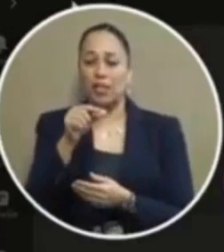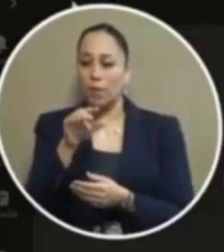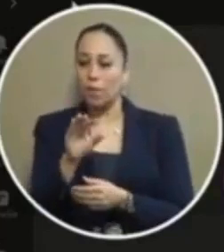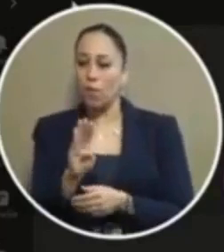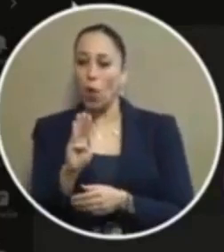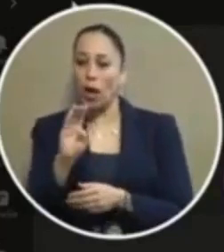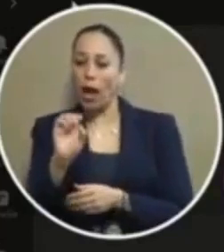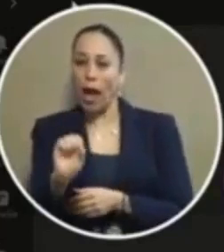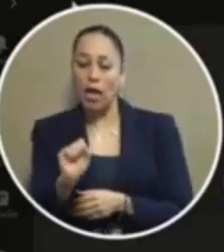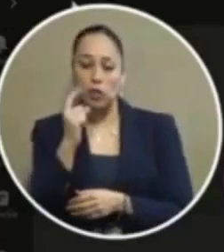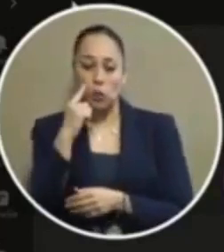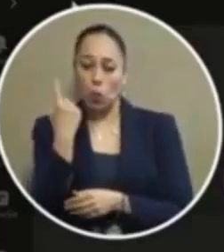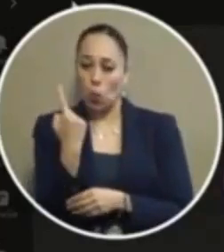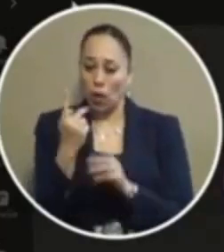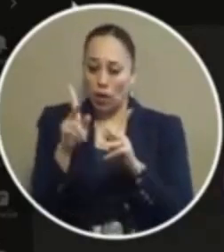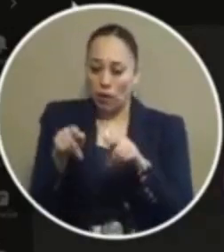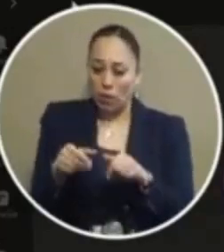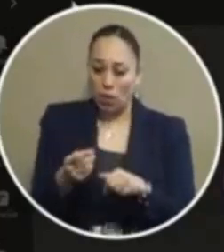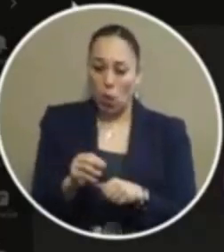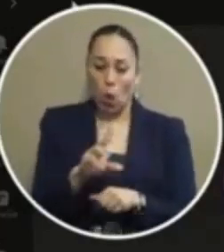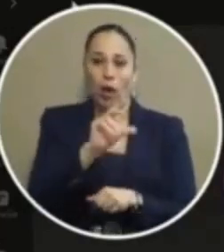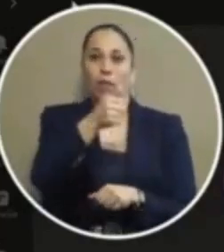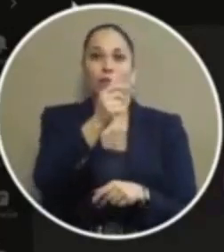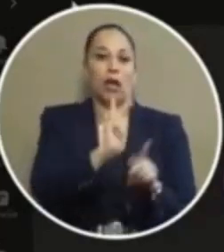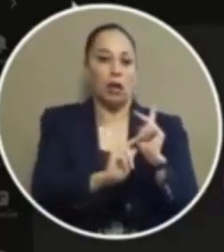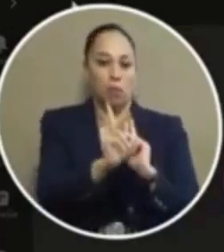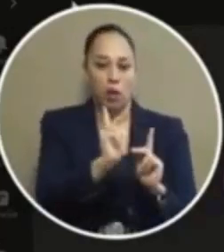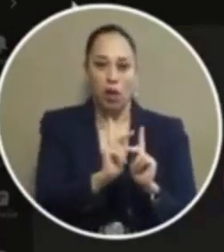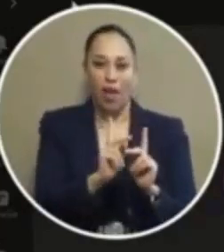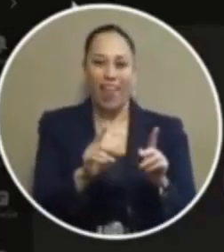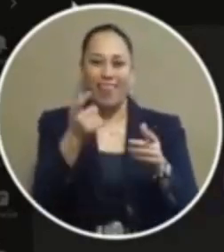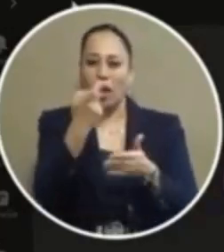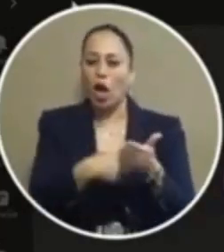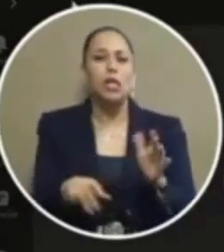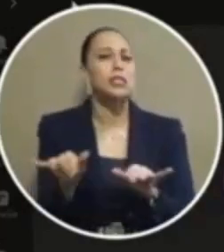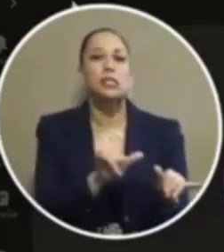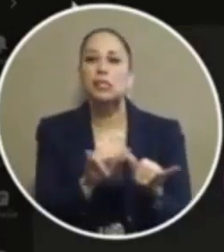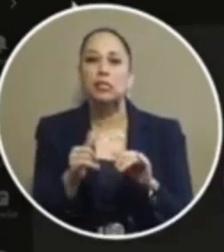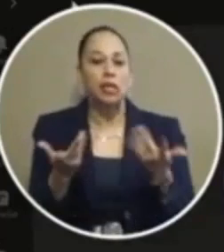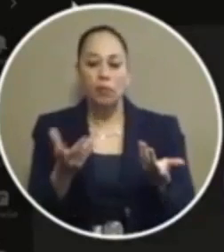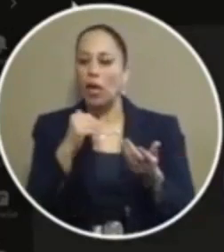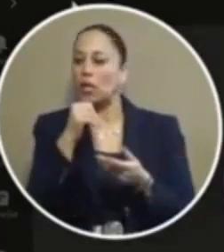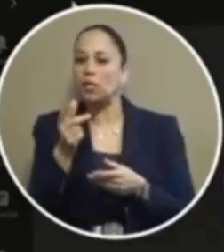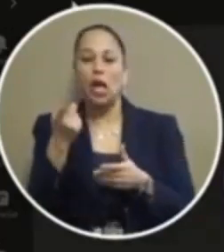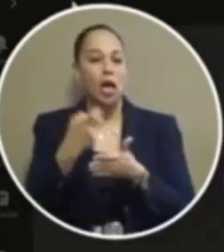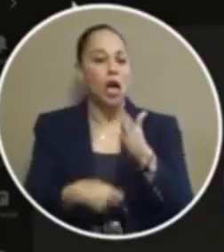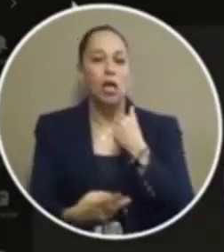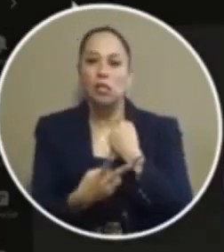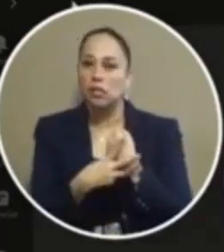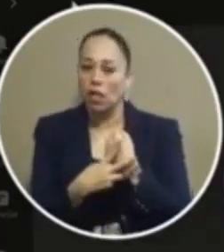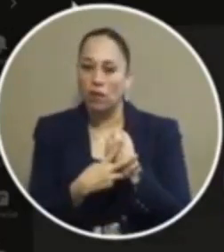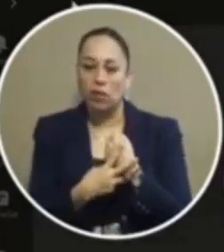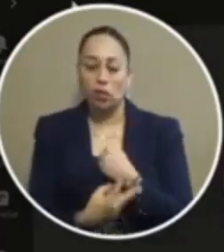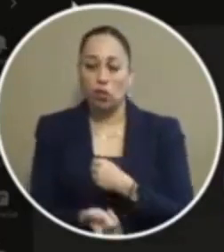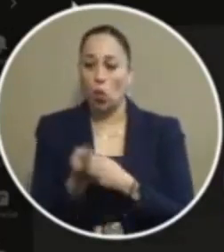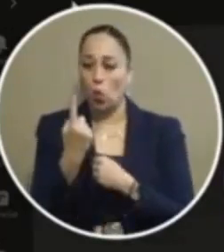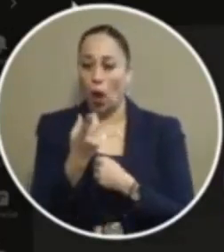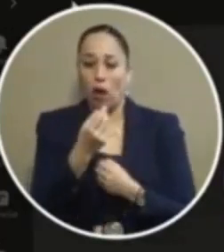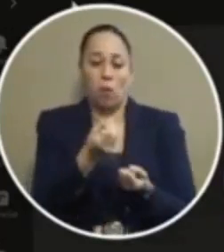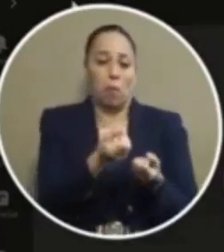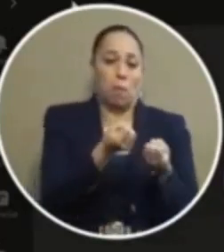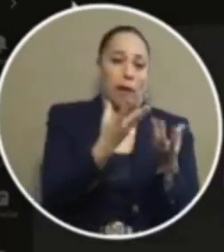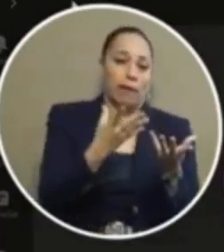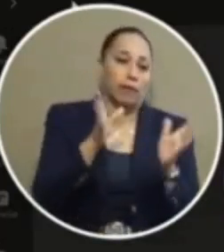transfer one individual or 10 individuals the cost is the same there's no cost saving on that section so i wanted to let you all know